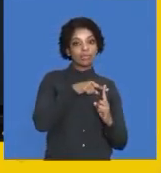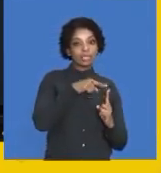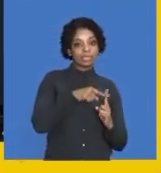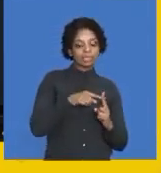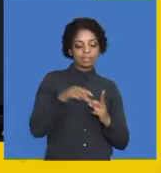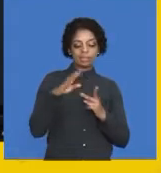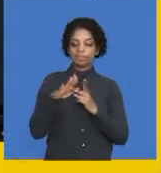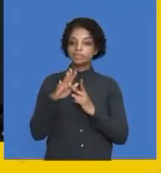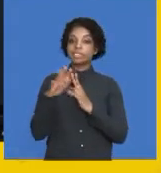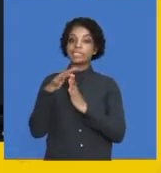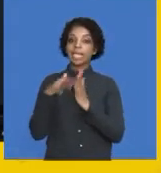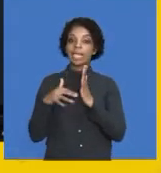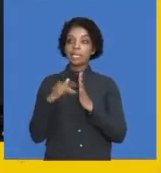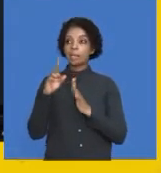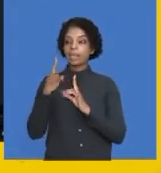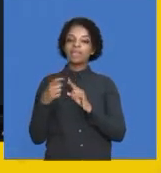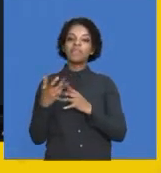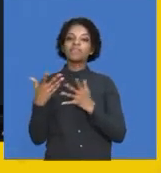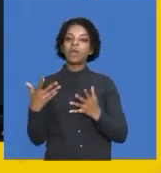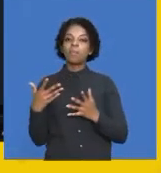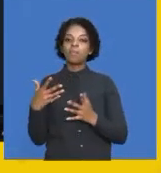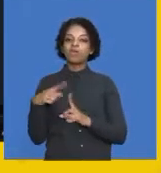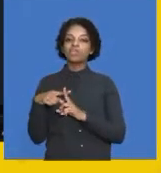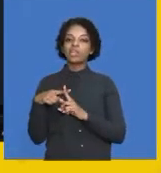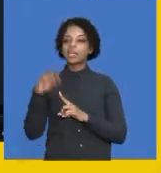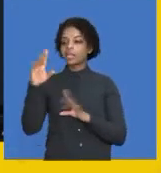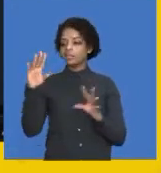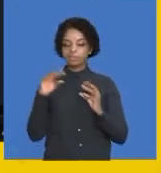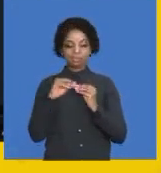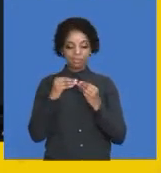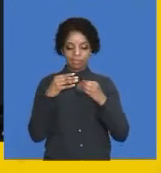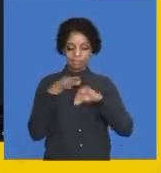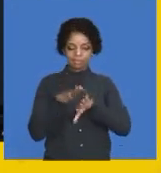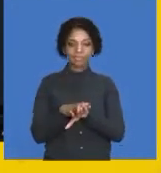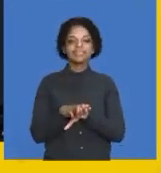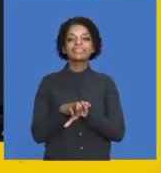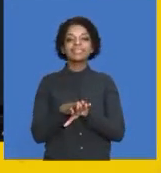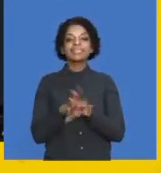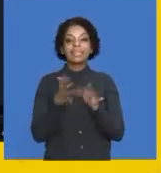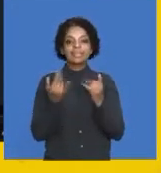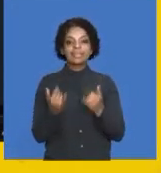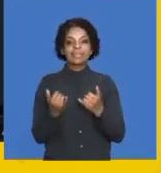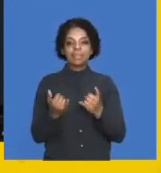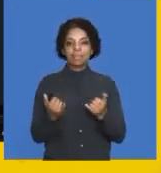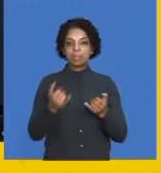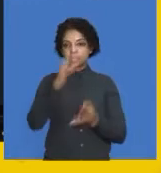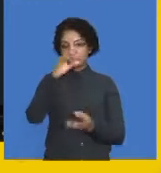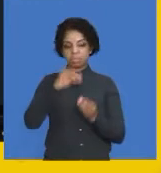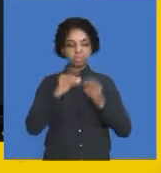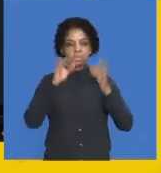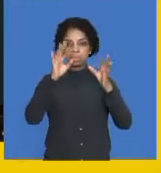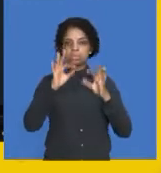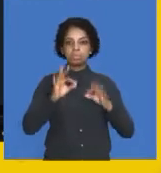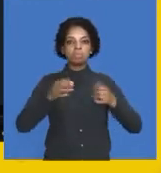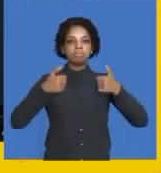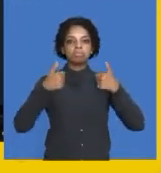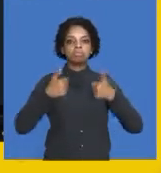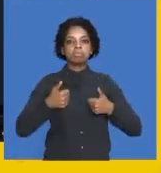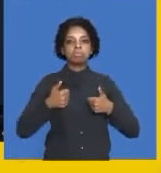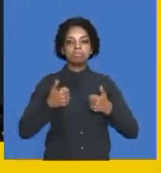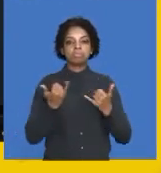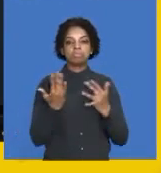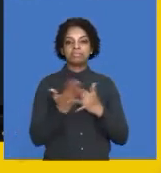that you have received from your creditor. Well, guys, we've now reconciled. We're on good terms,